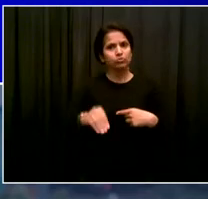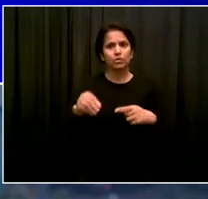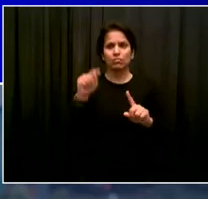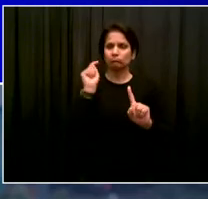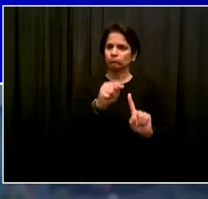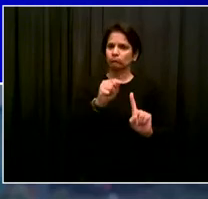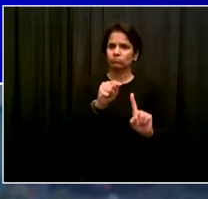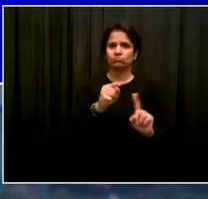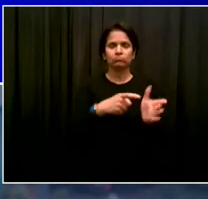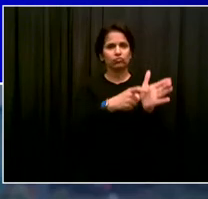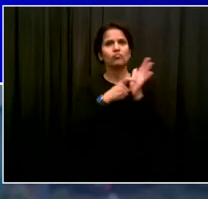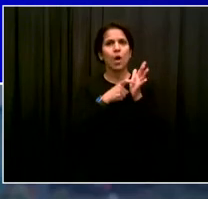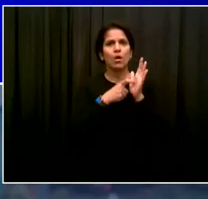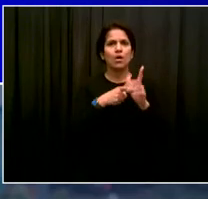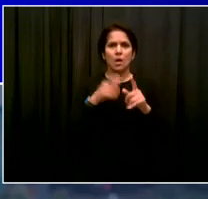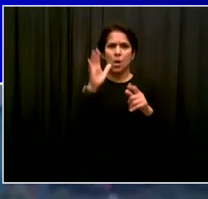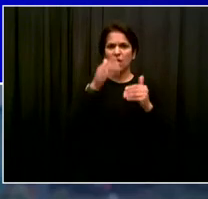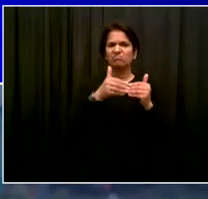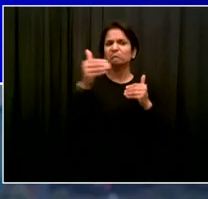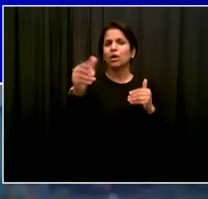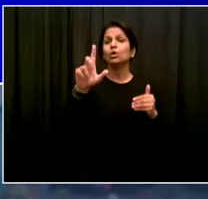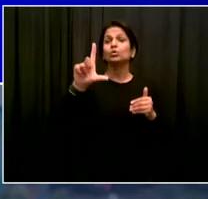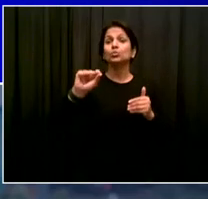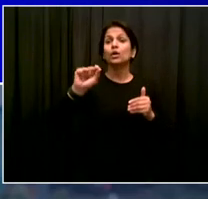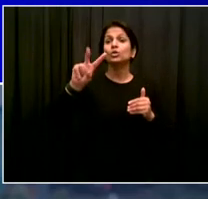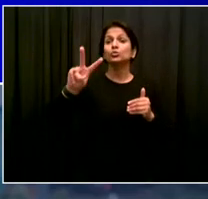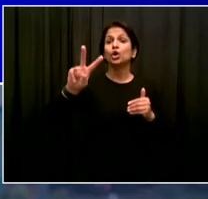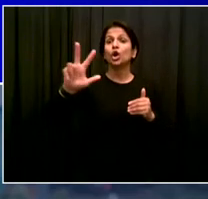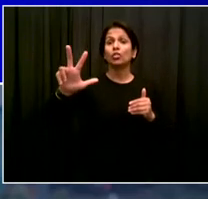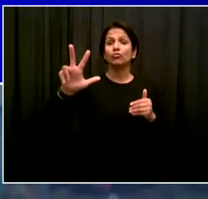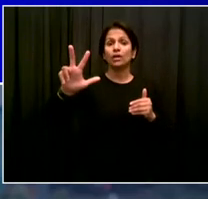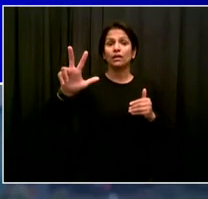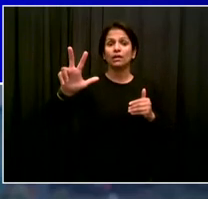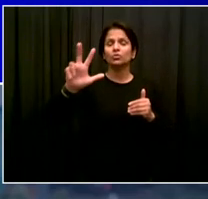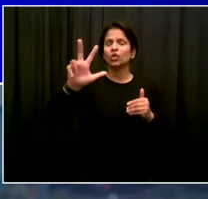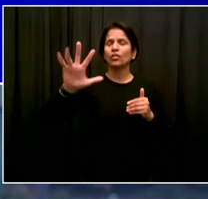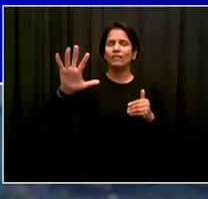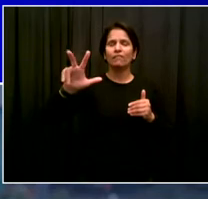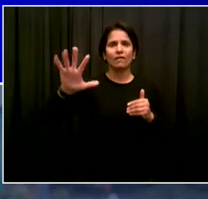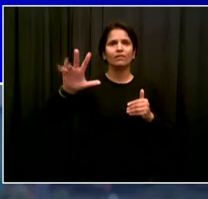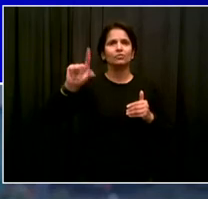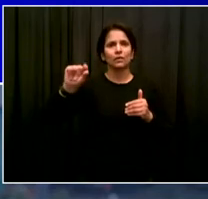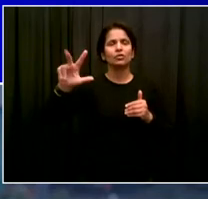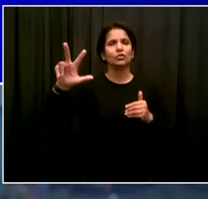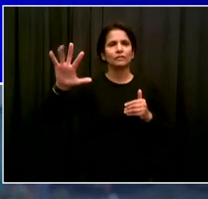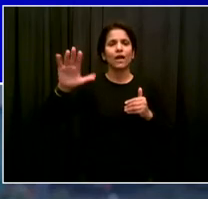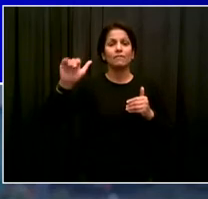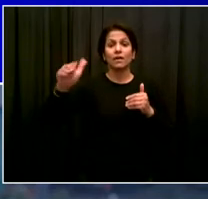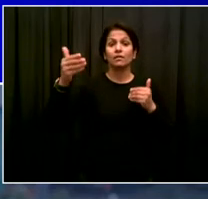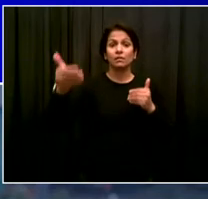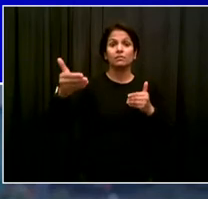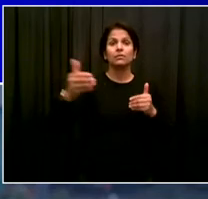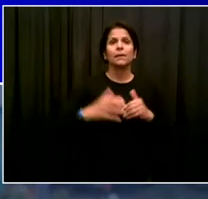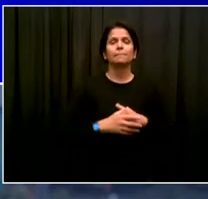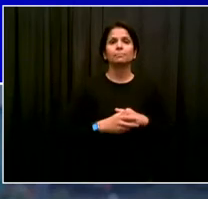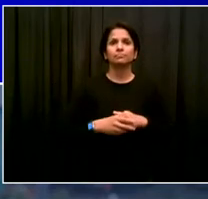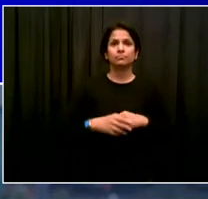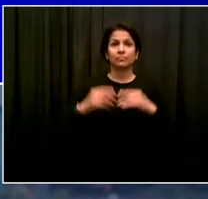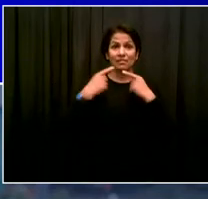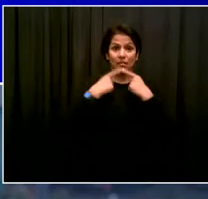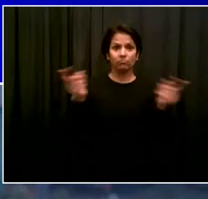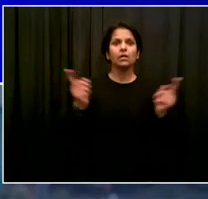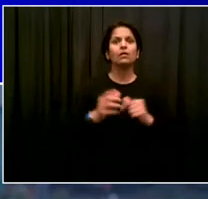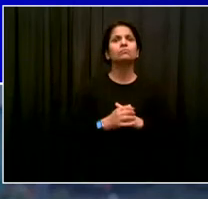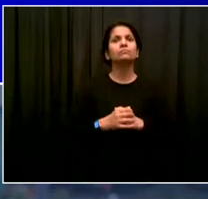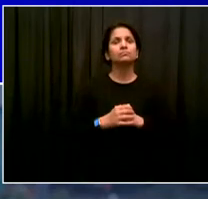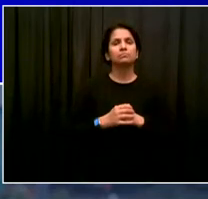school. We see them all over town. That school bus fleet will be 100% electric by 2035. Now